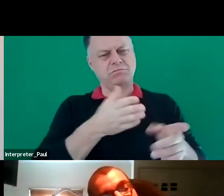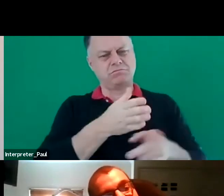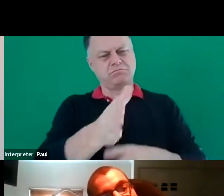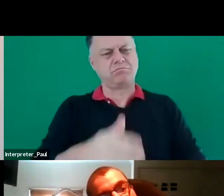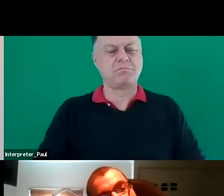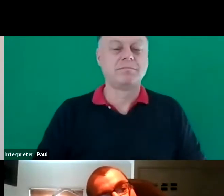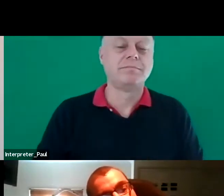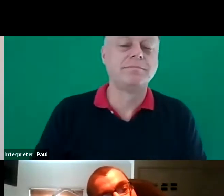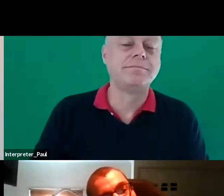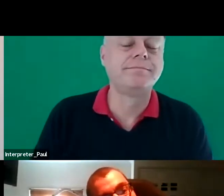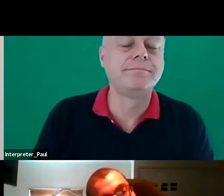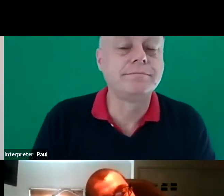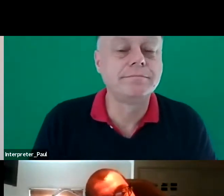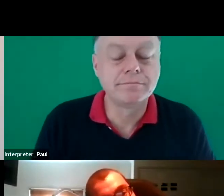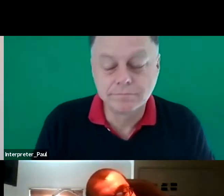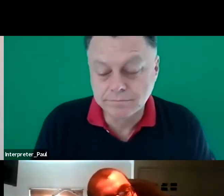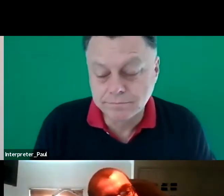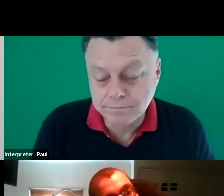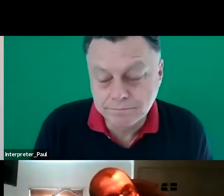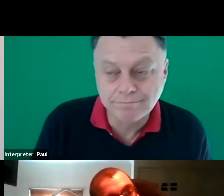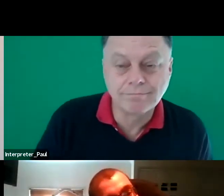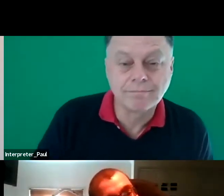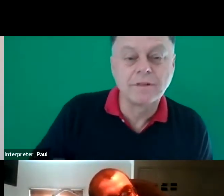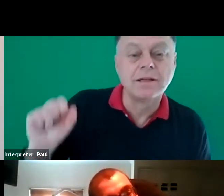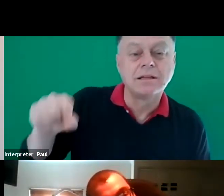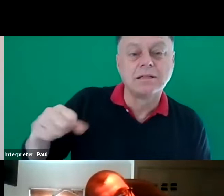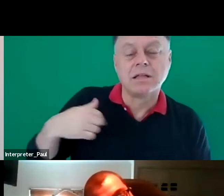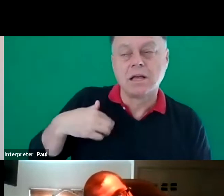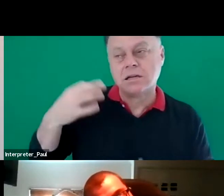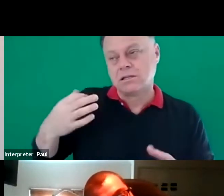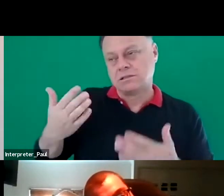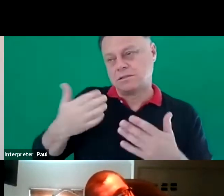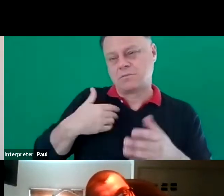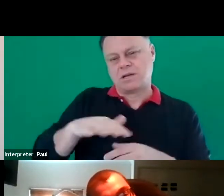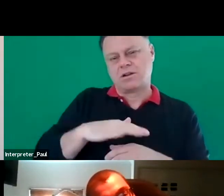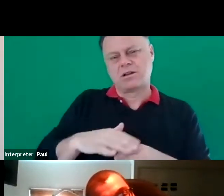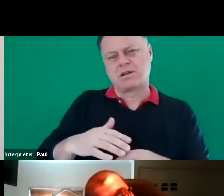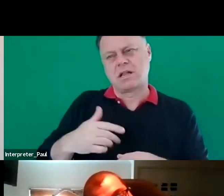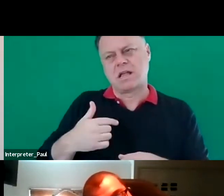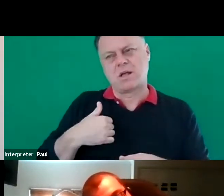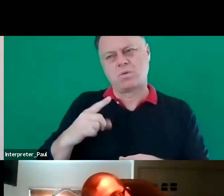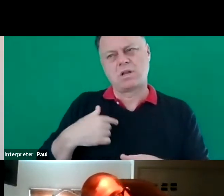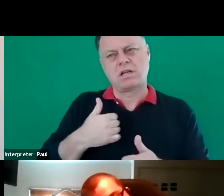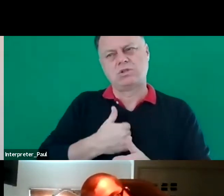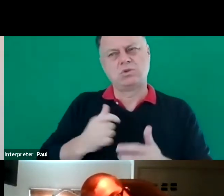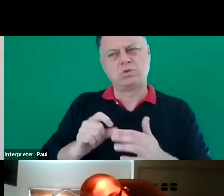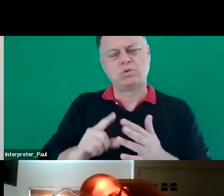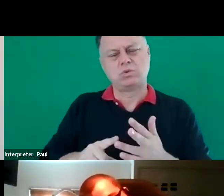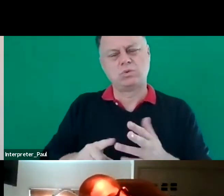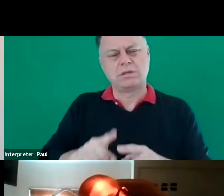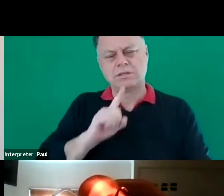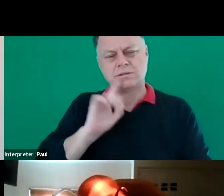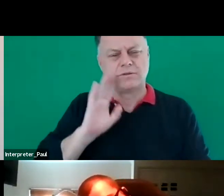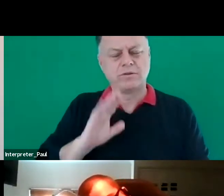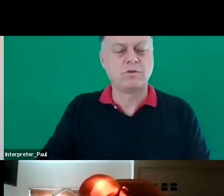Yeah. I chose to study in my area because that is what I enjoyed doing, is like assembling